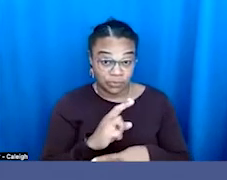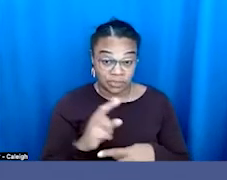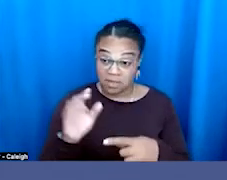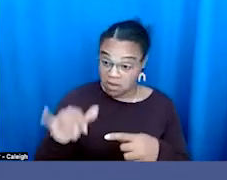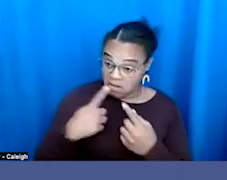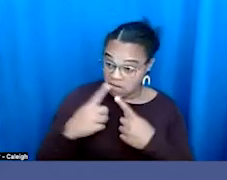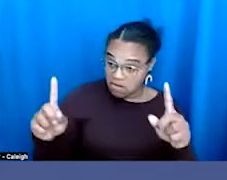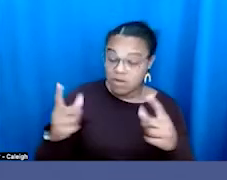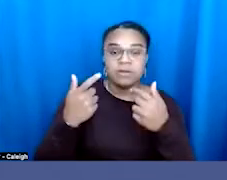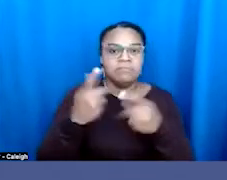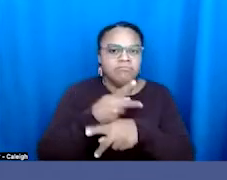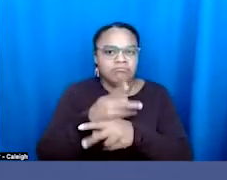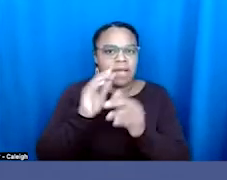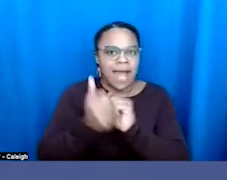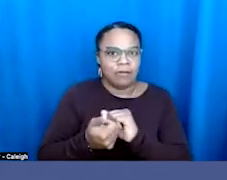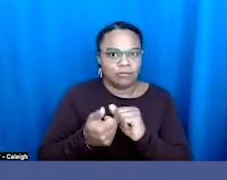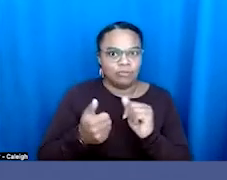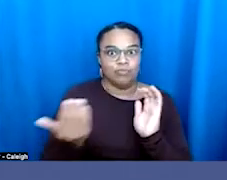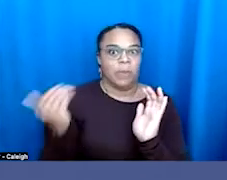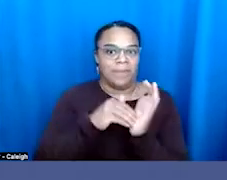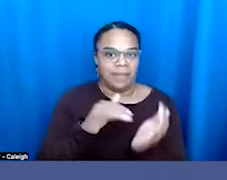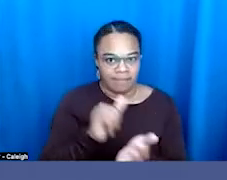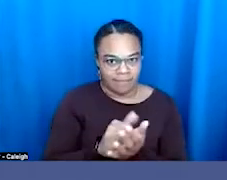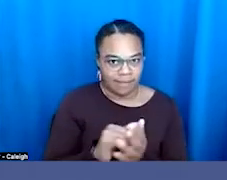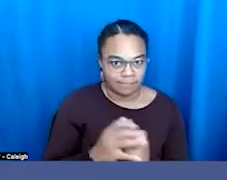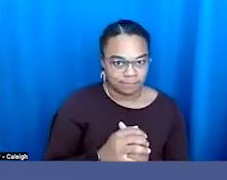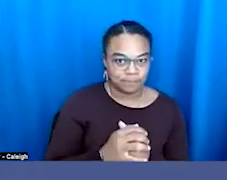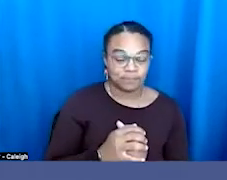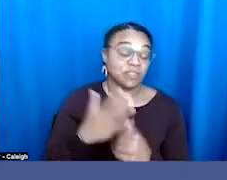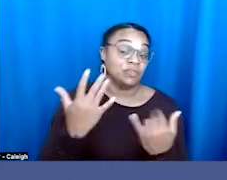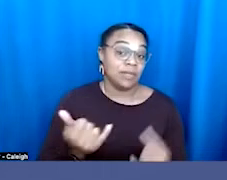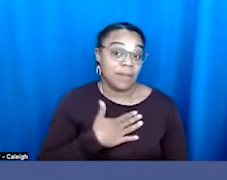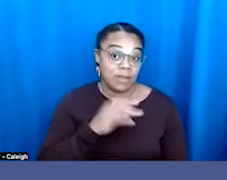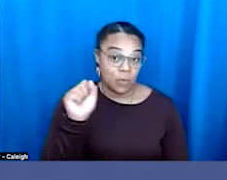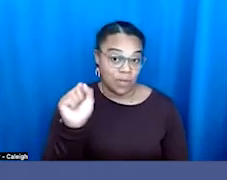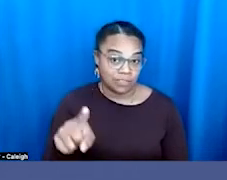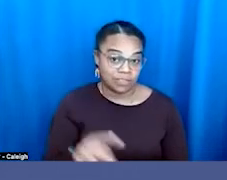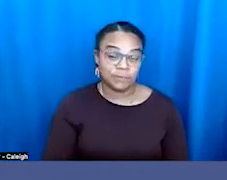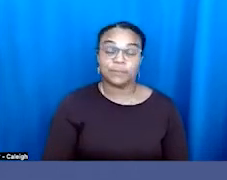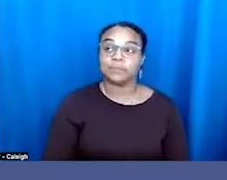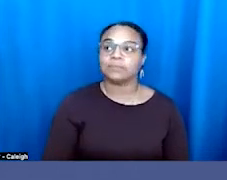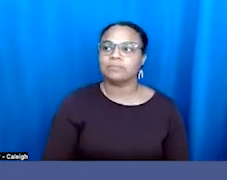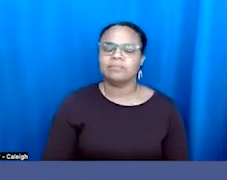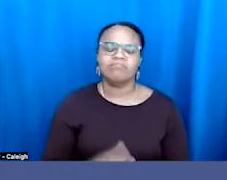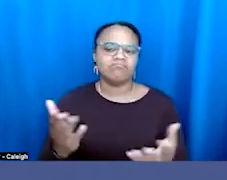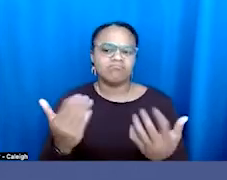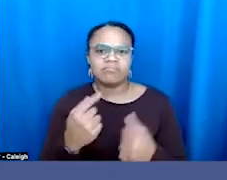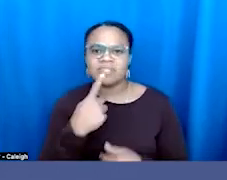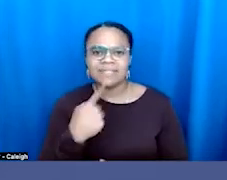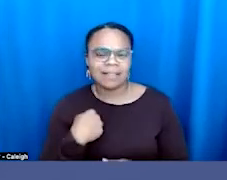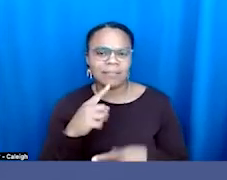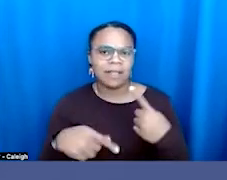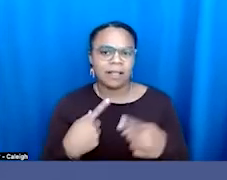And so my question, or my ask of you all is, talk to us a little bit about what your campaigns or